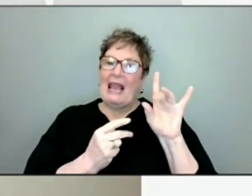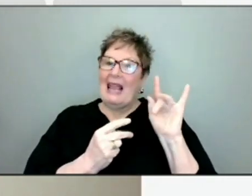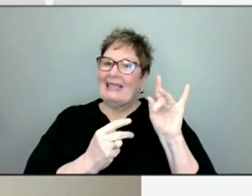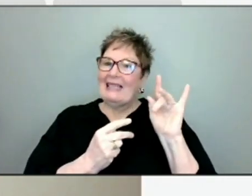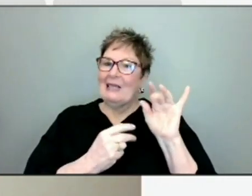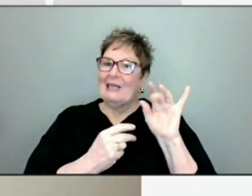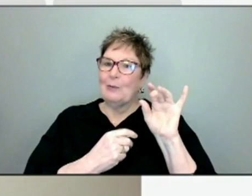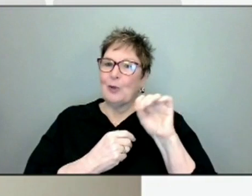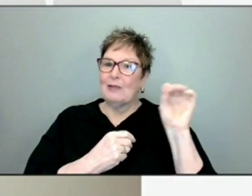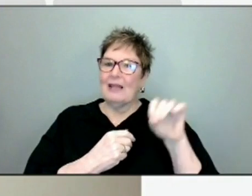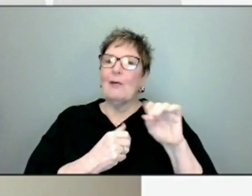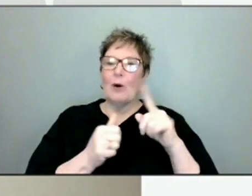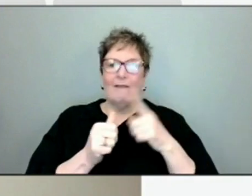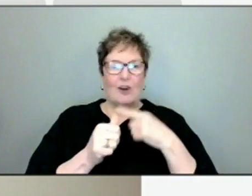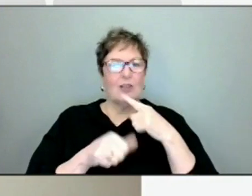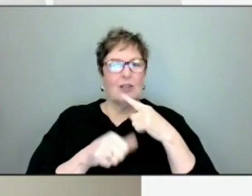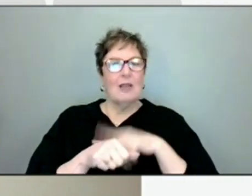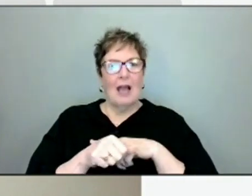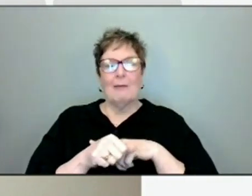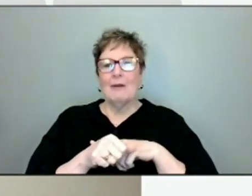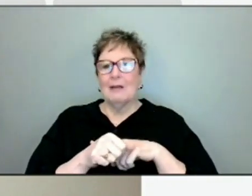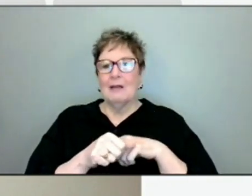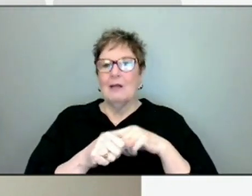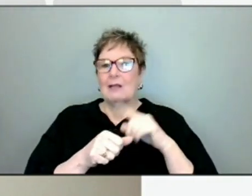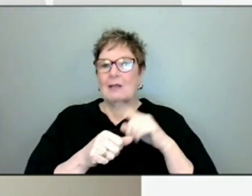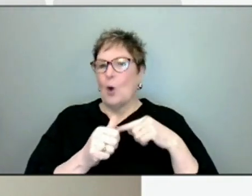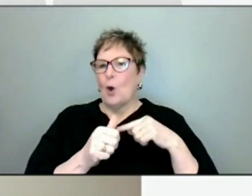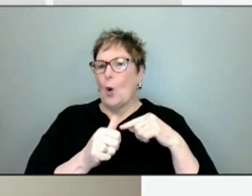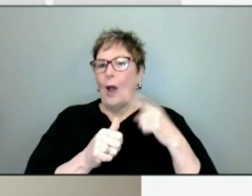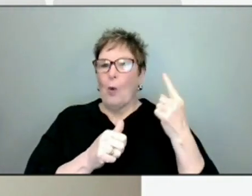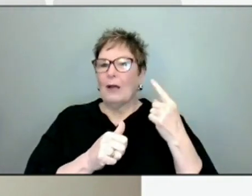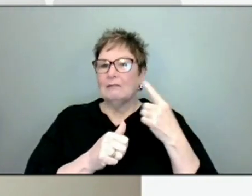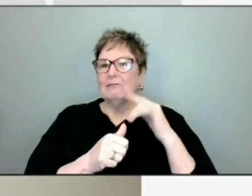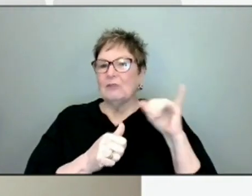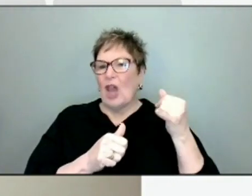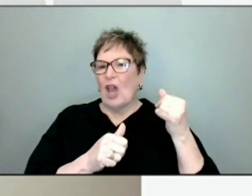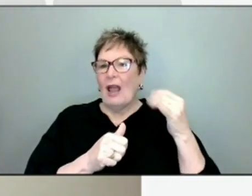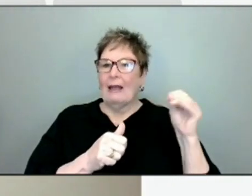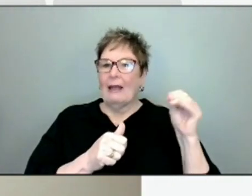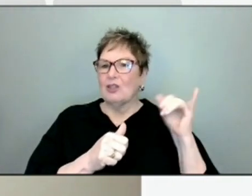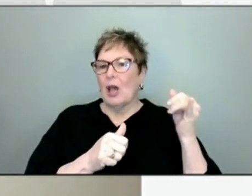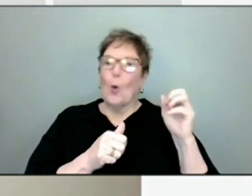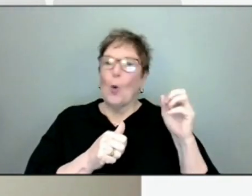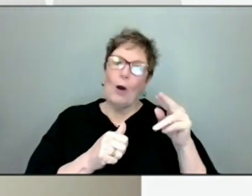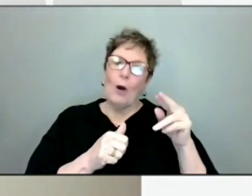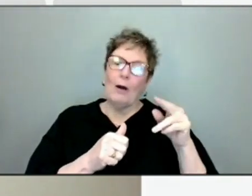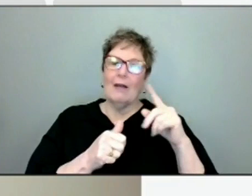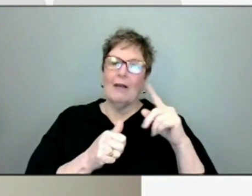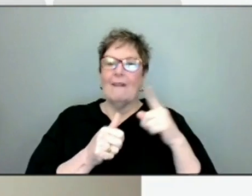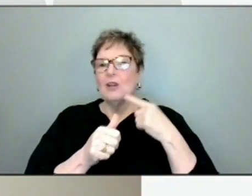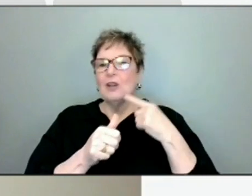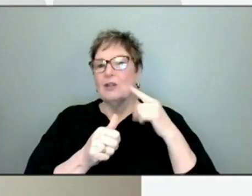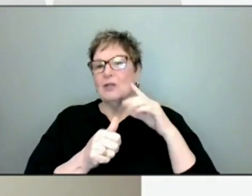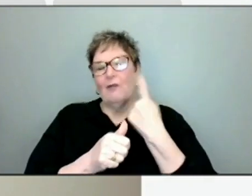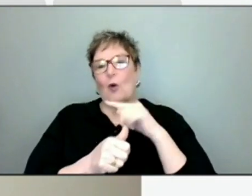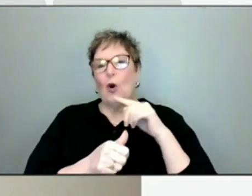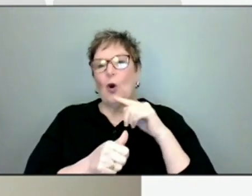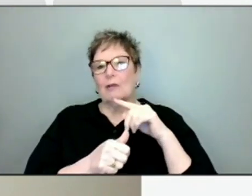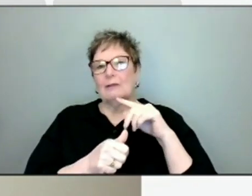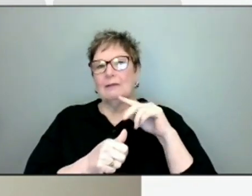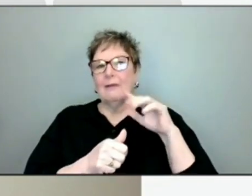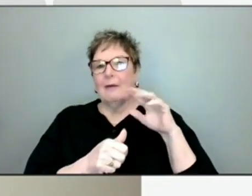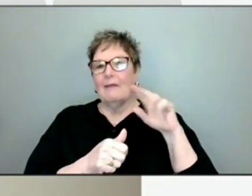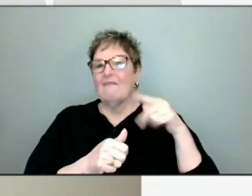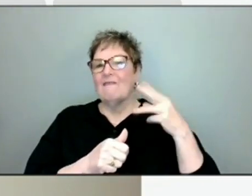time doses. So either a single dose of Johnson & Johnson, or first of Pfizer-Moderna, and 23% of them were second doses.